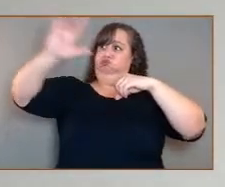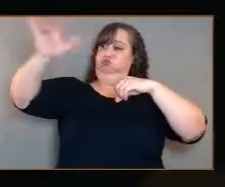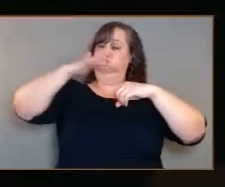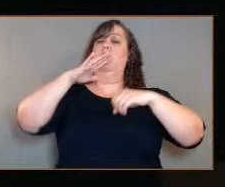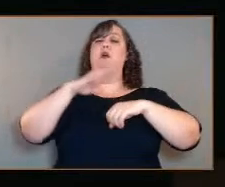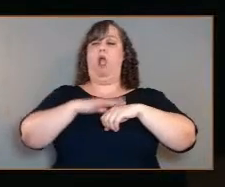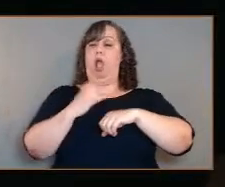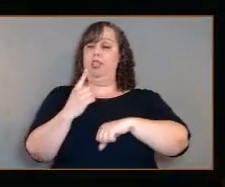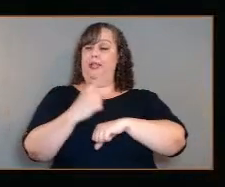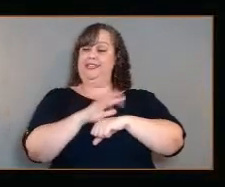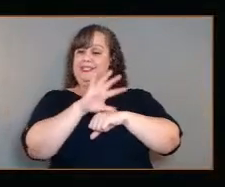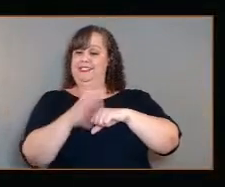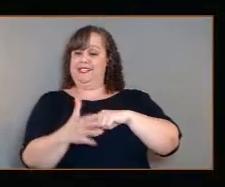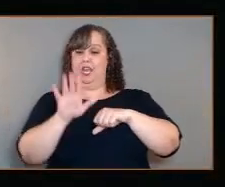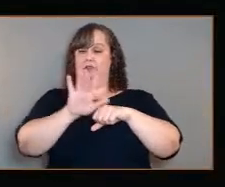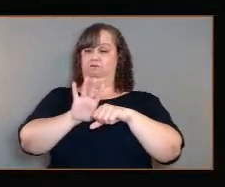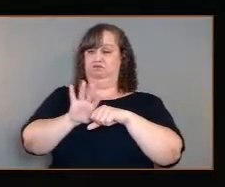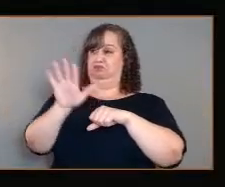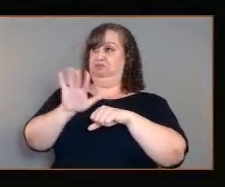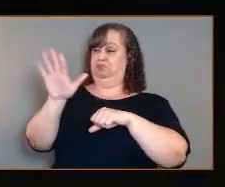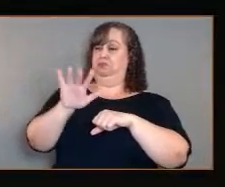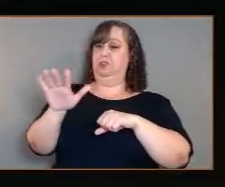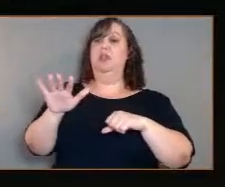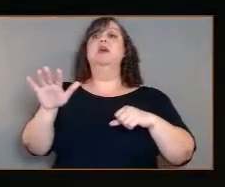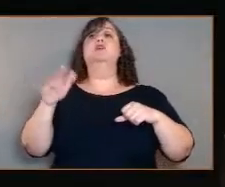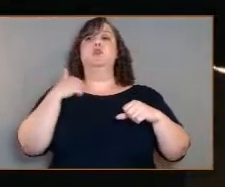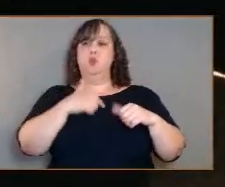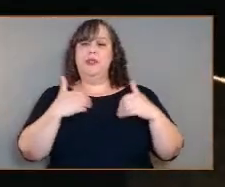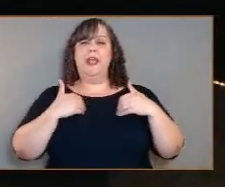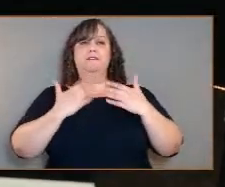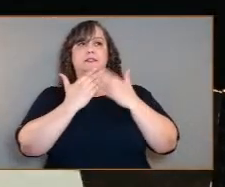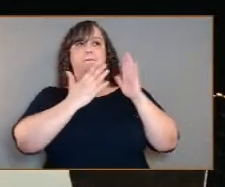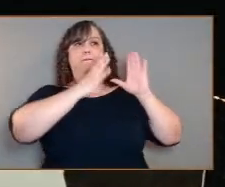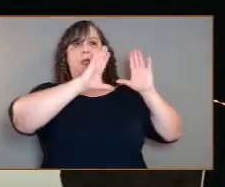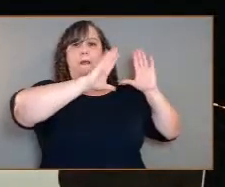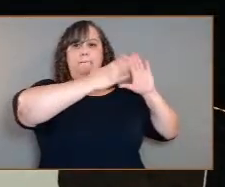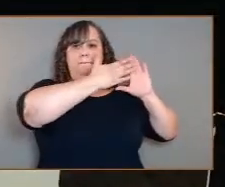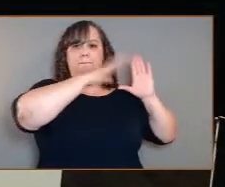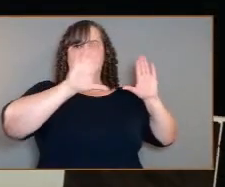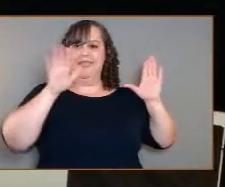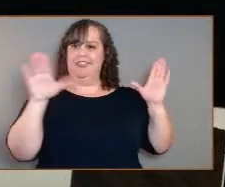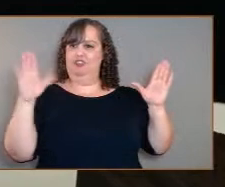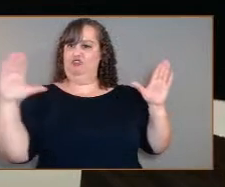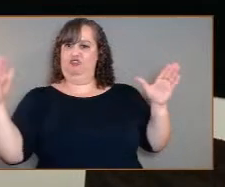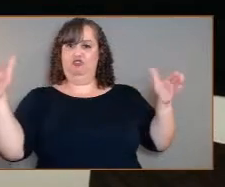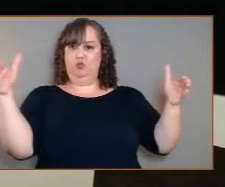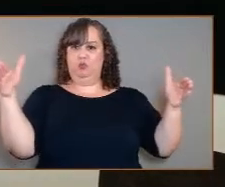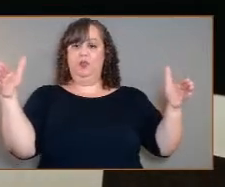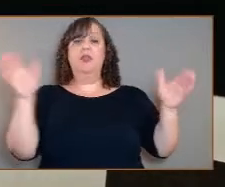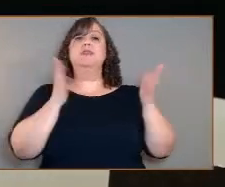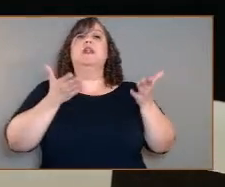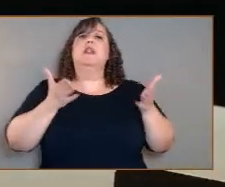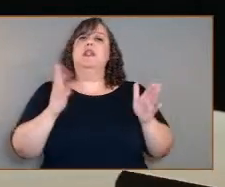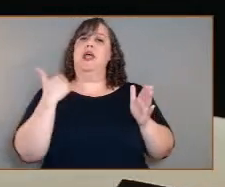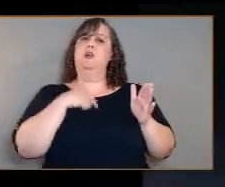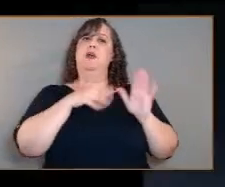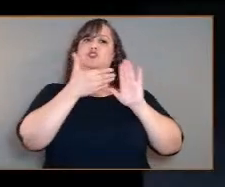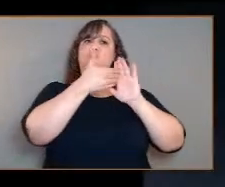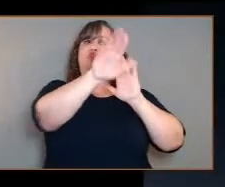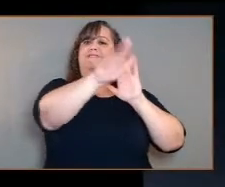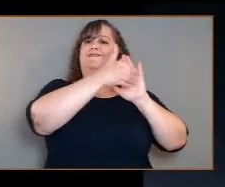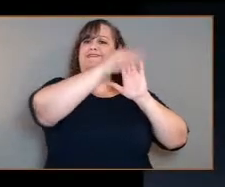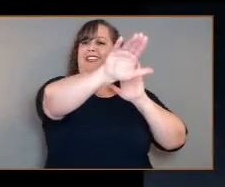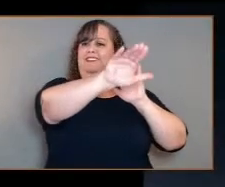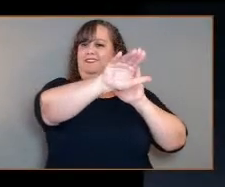that allow us to reflect some of that heat and make sure there's not too much of a temperature gradient from one side of the spacecraft to another.